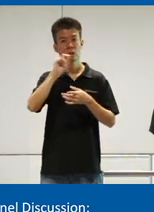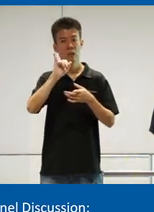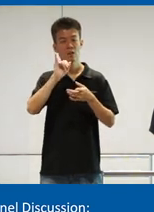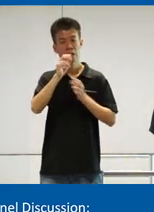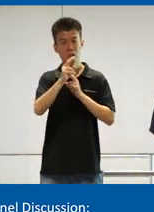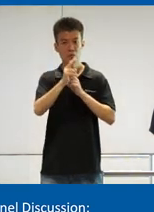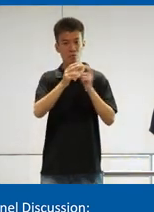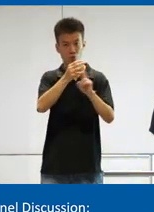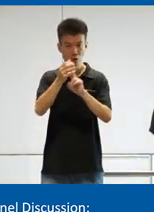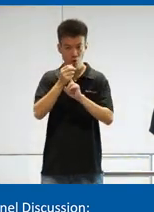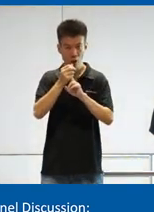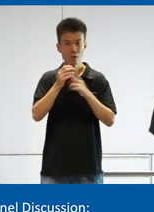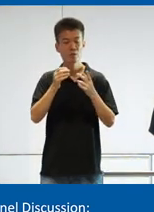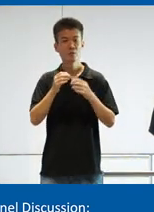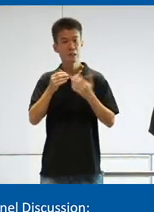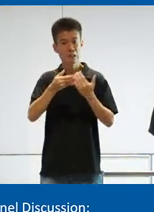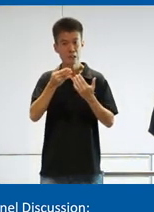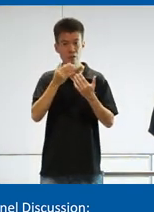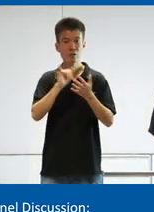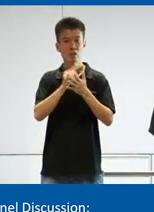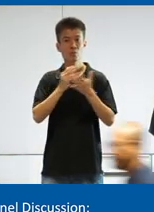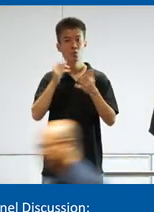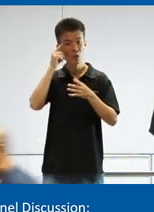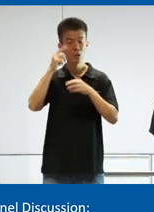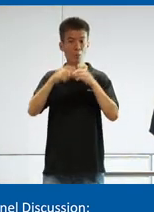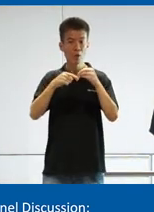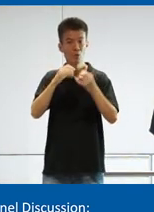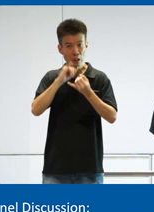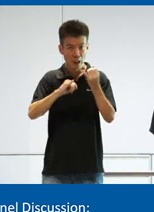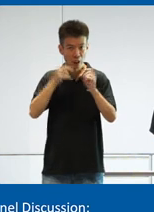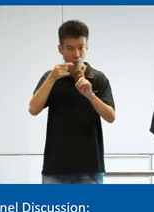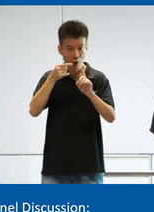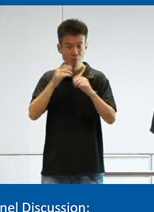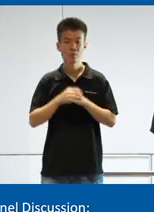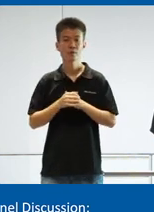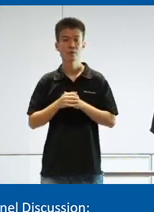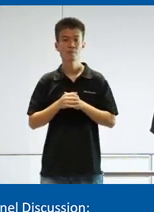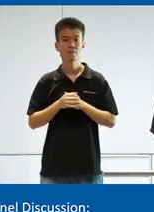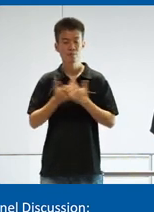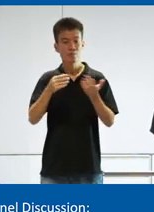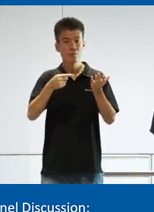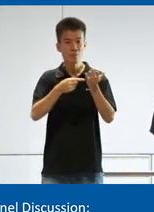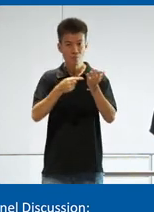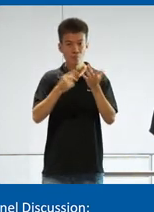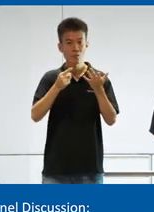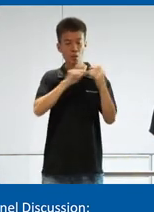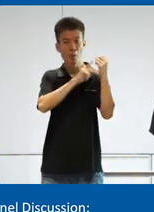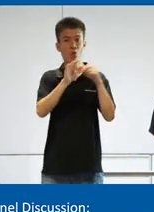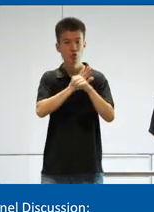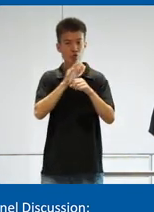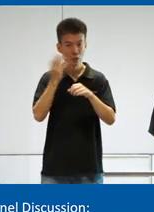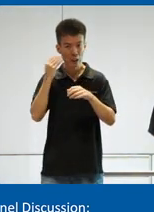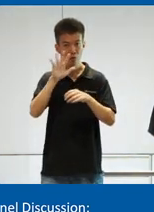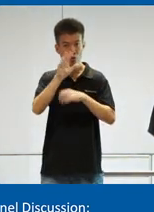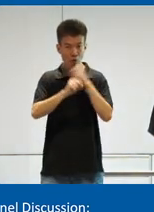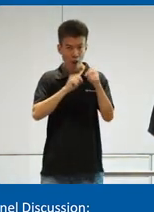It's easy, you know? But so that's something to think about. And the last point, just to round off, is that so technology is powerful over the last